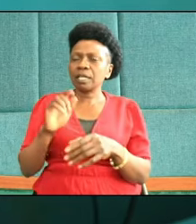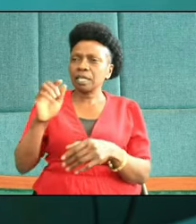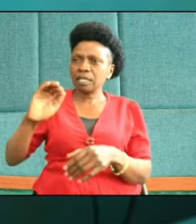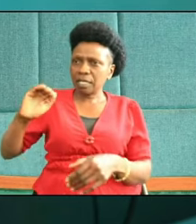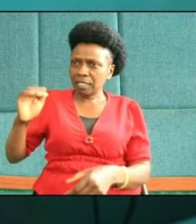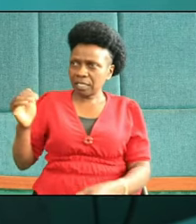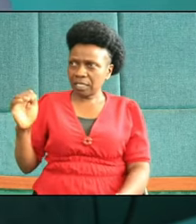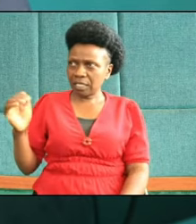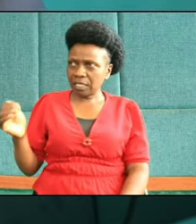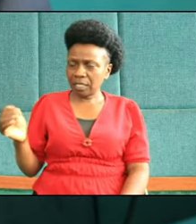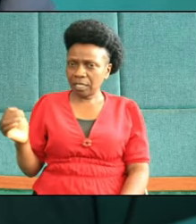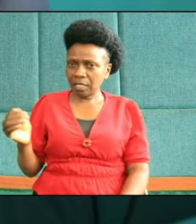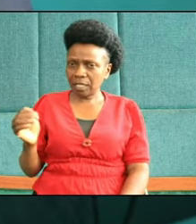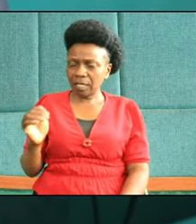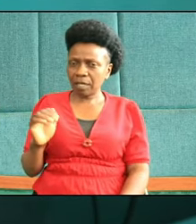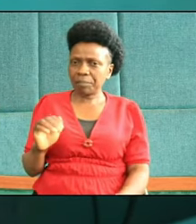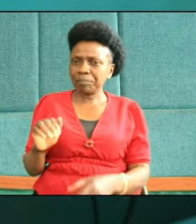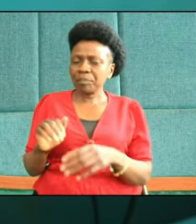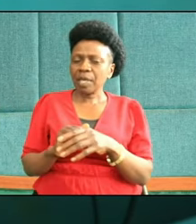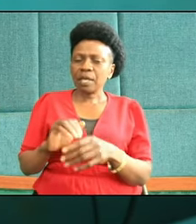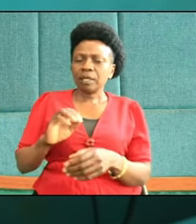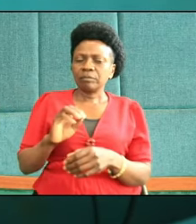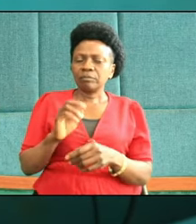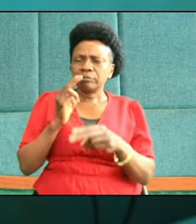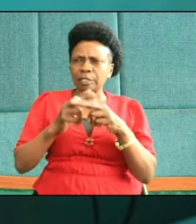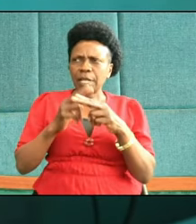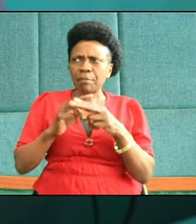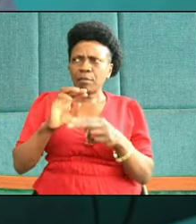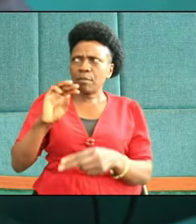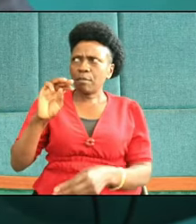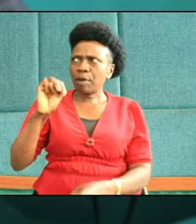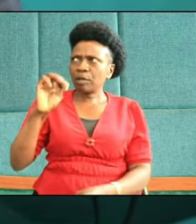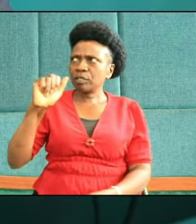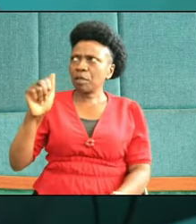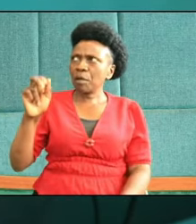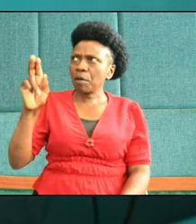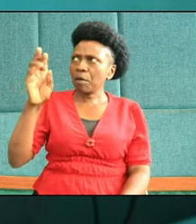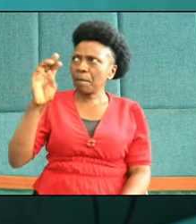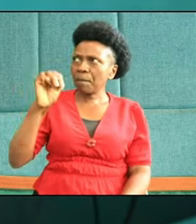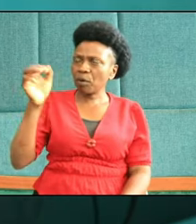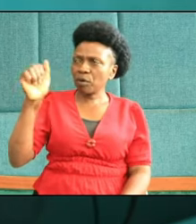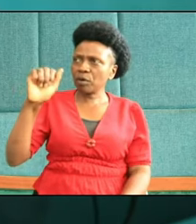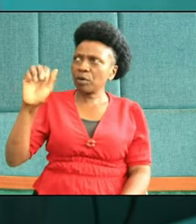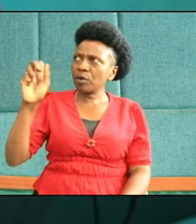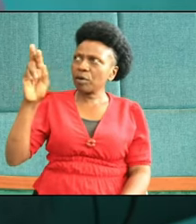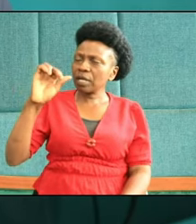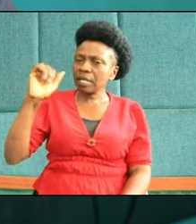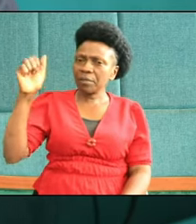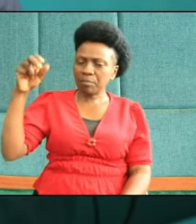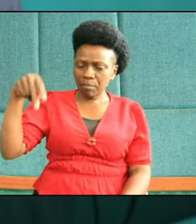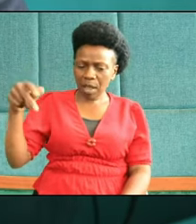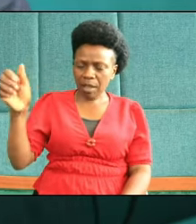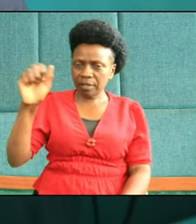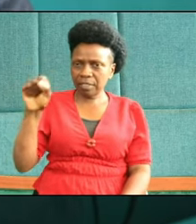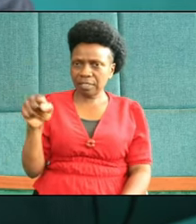by the name Mount Olympus where winners after they have competed,